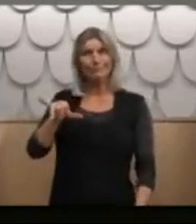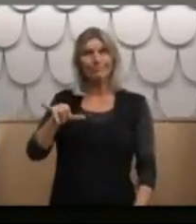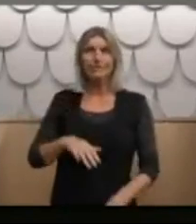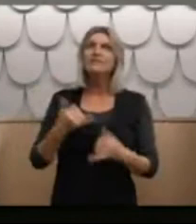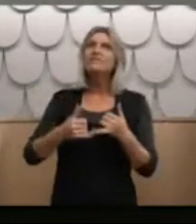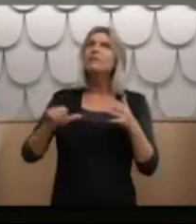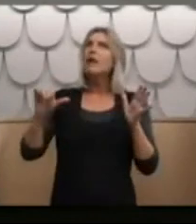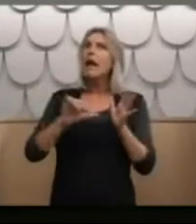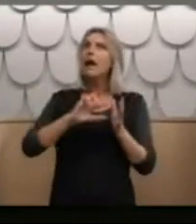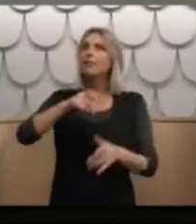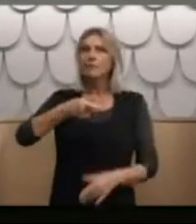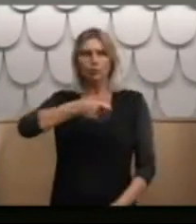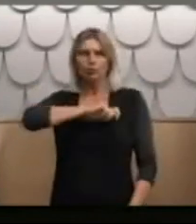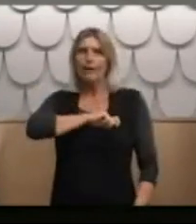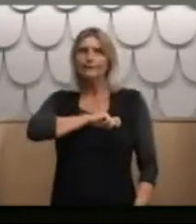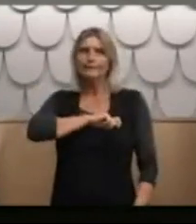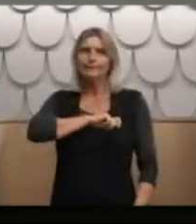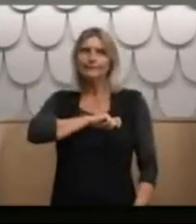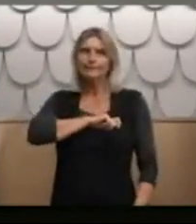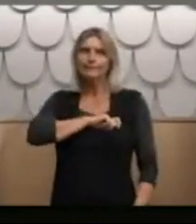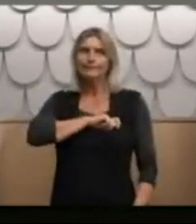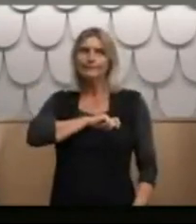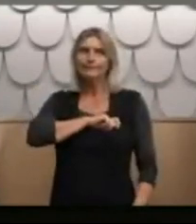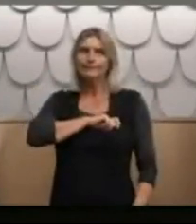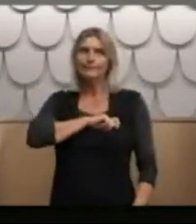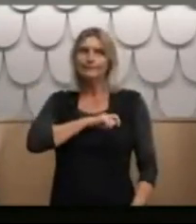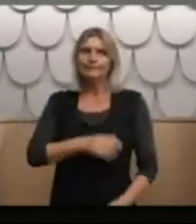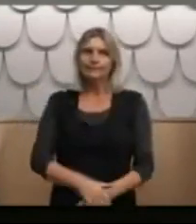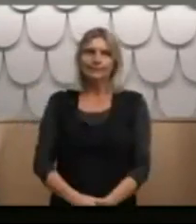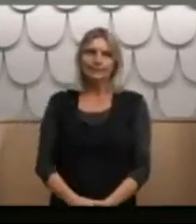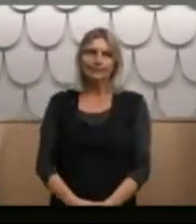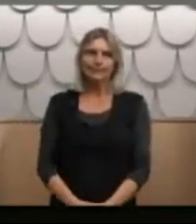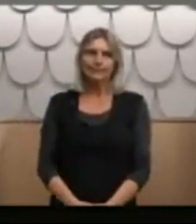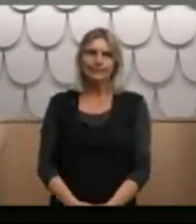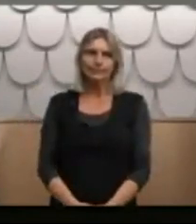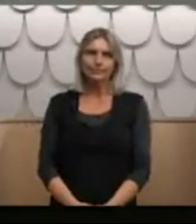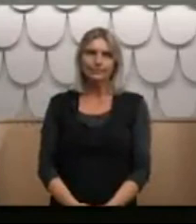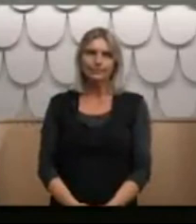hard to trust – to be a trusting inmate. Hard –